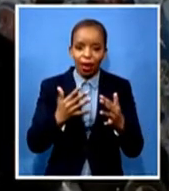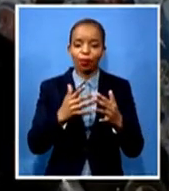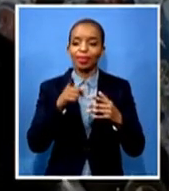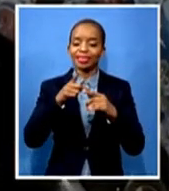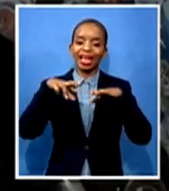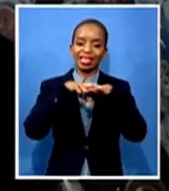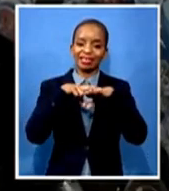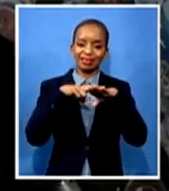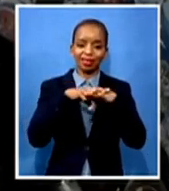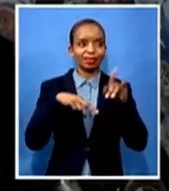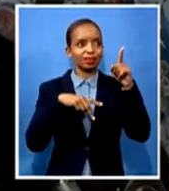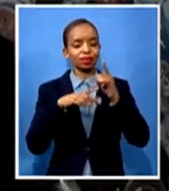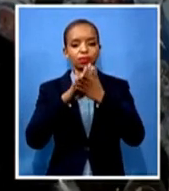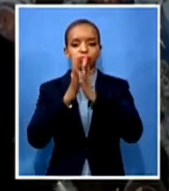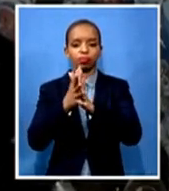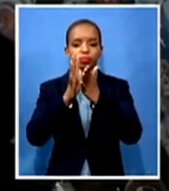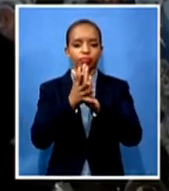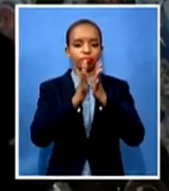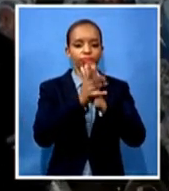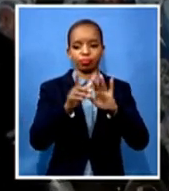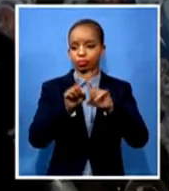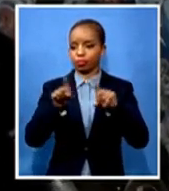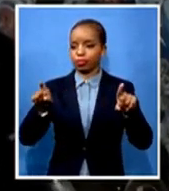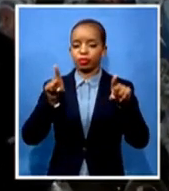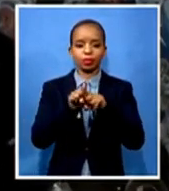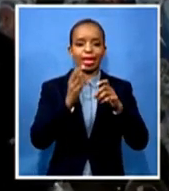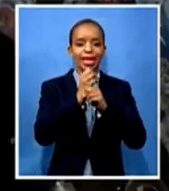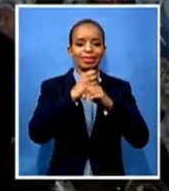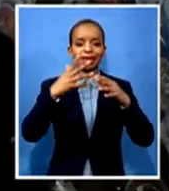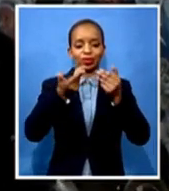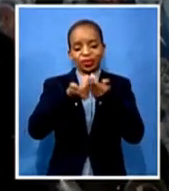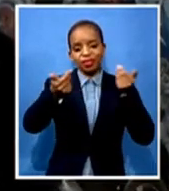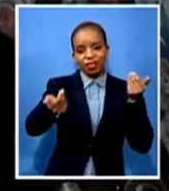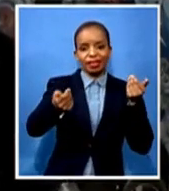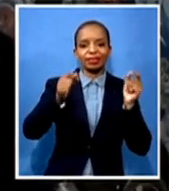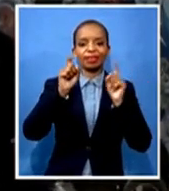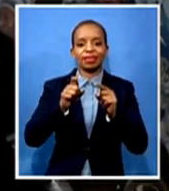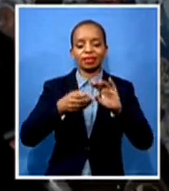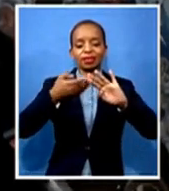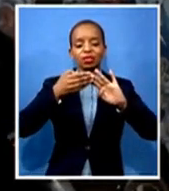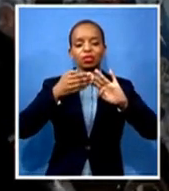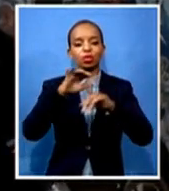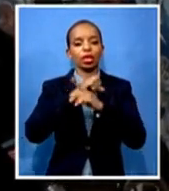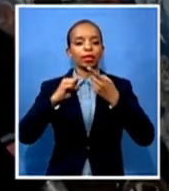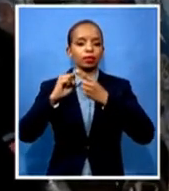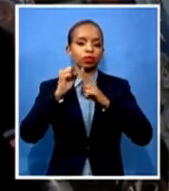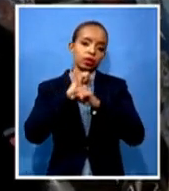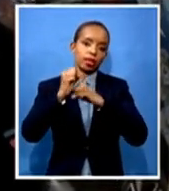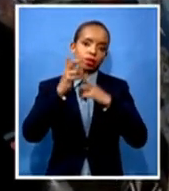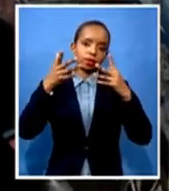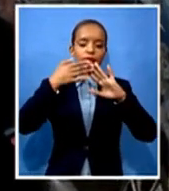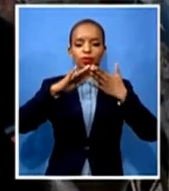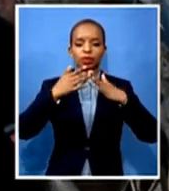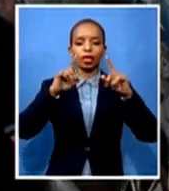in and start to divide the society at large. so the department and the MEC was in charge of making sure that there is, through